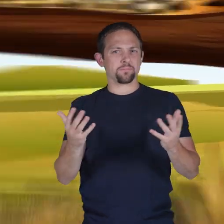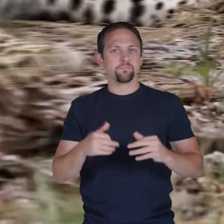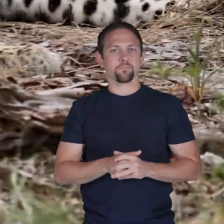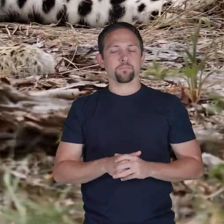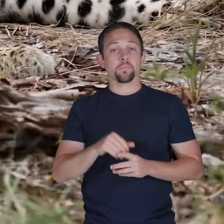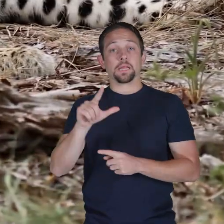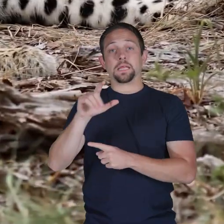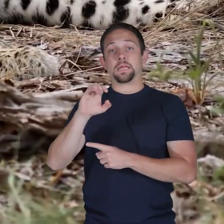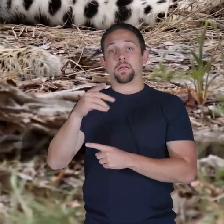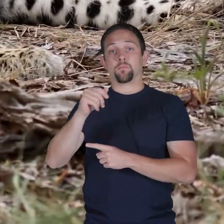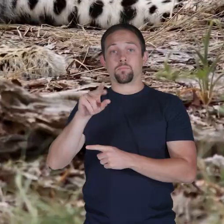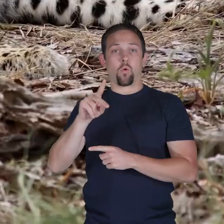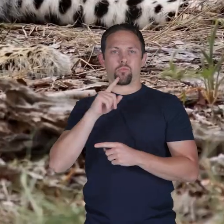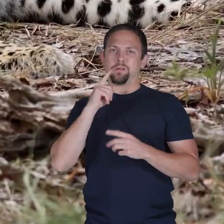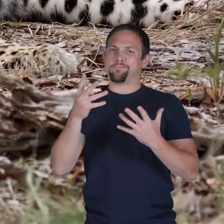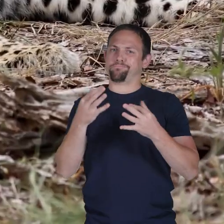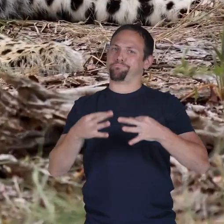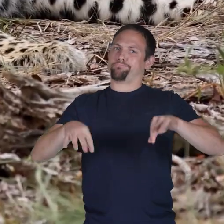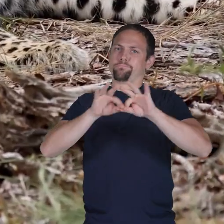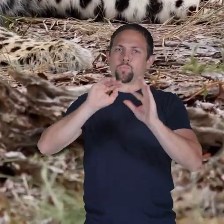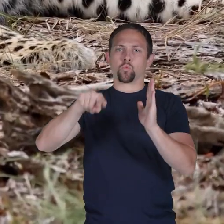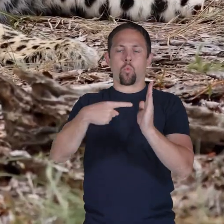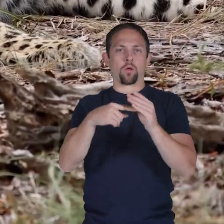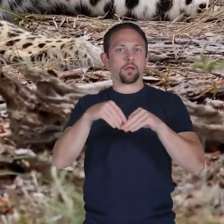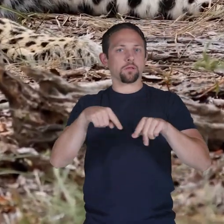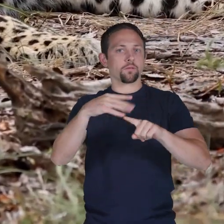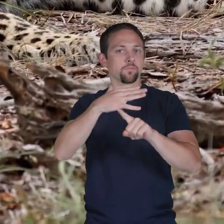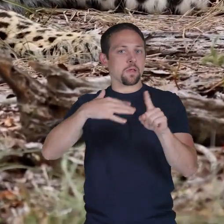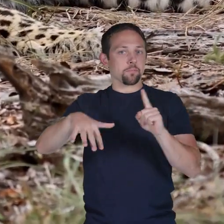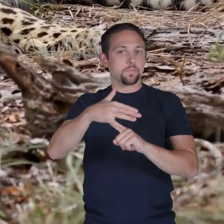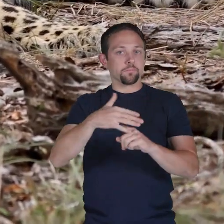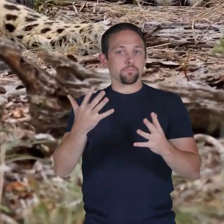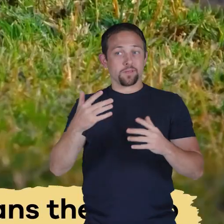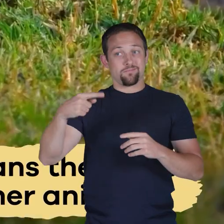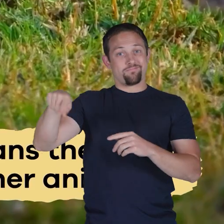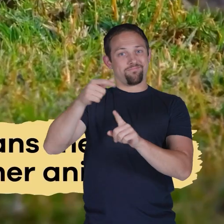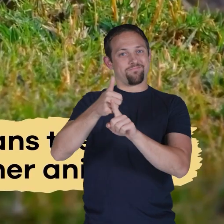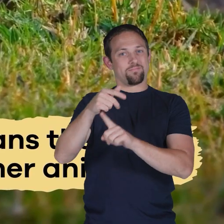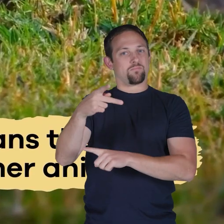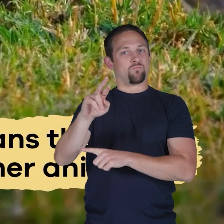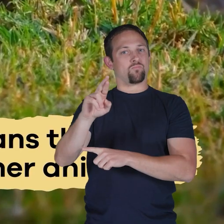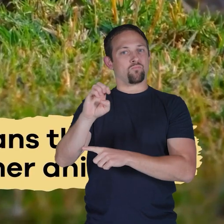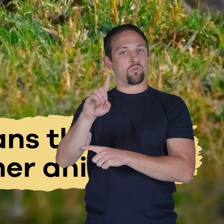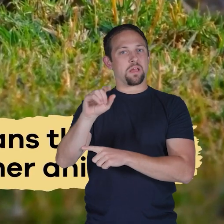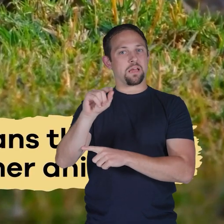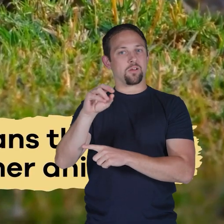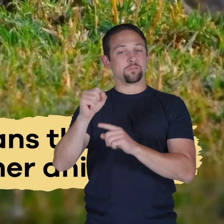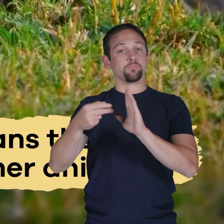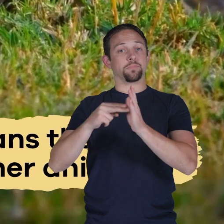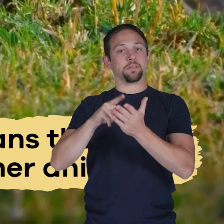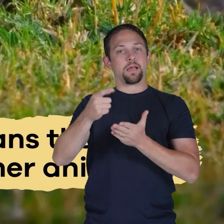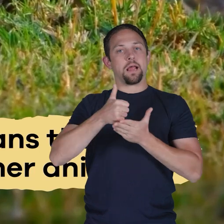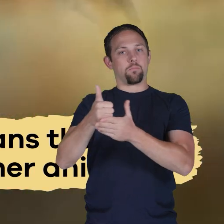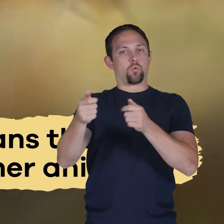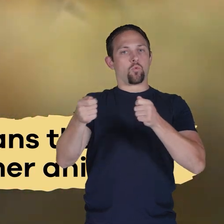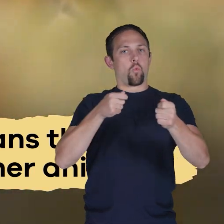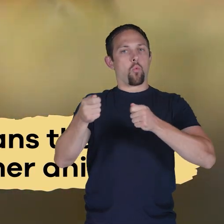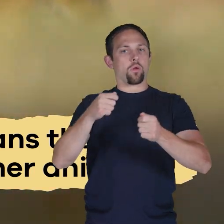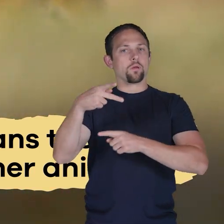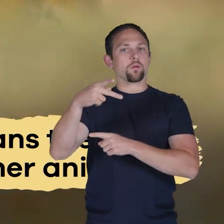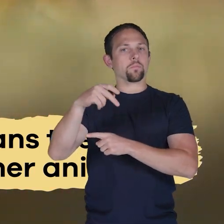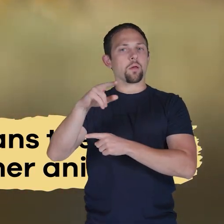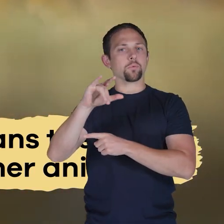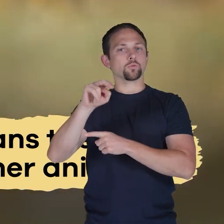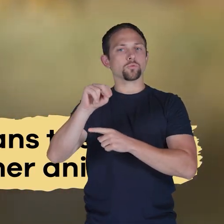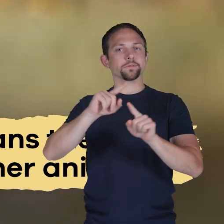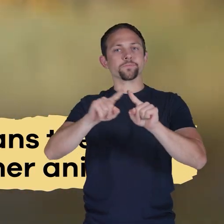leopards play a vital role in the environment they are predators which means they help control